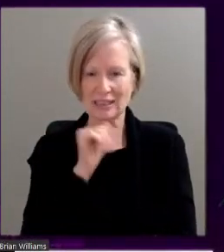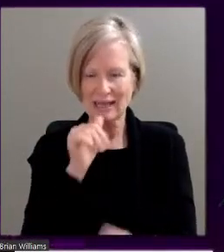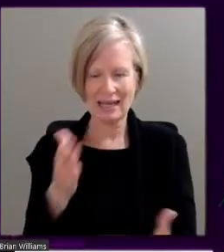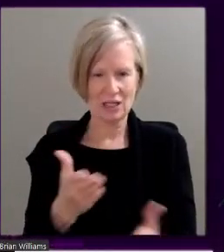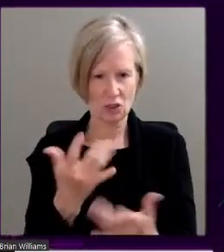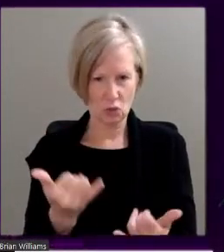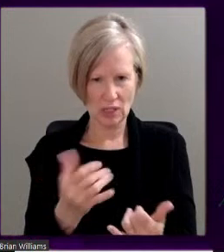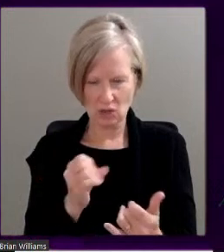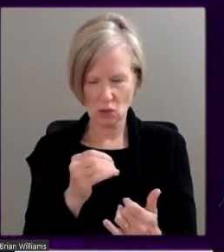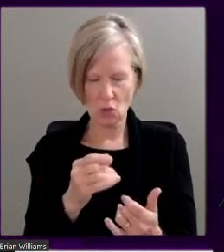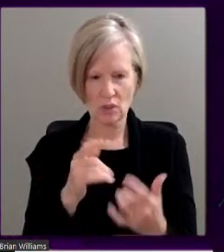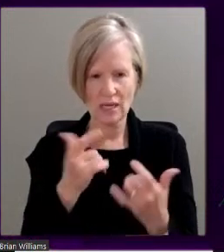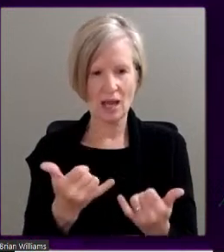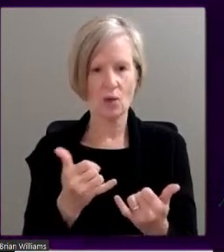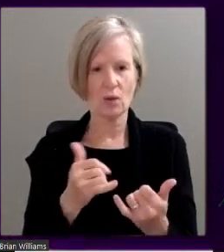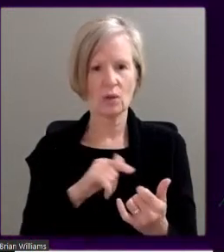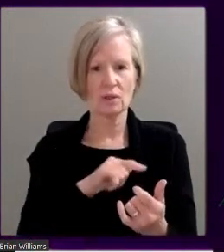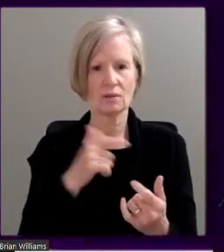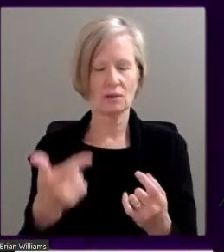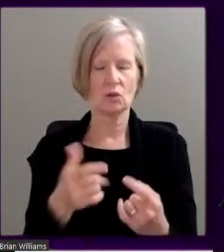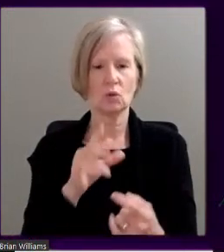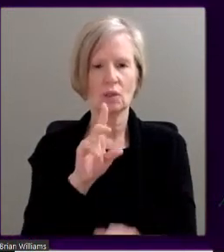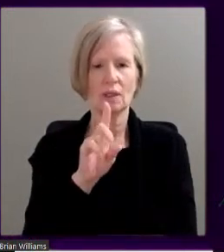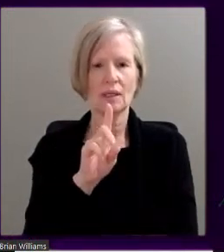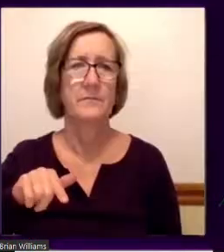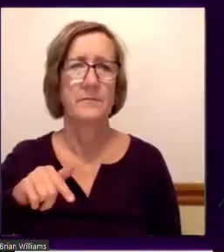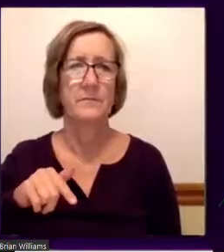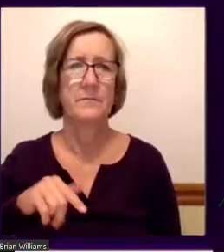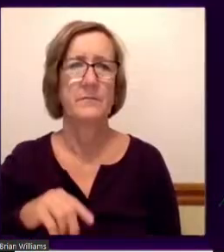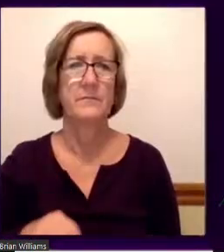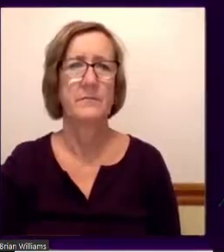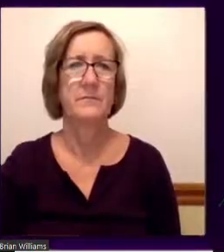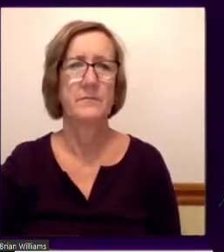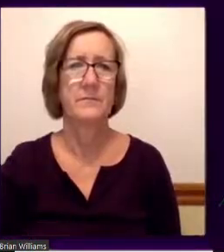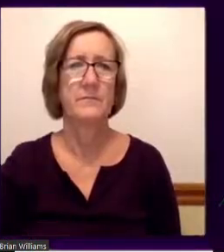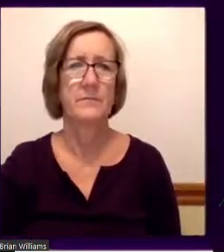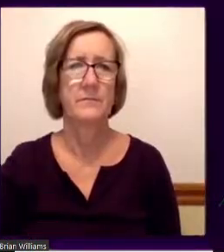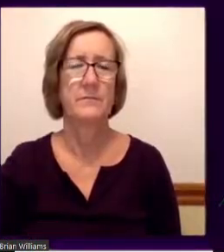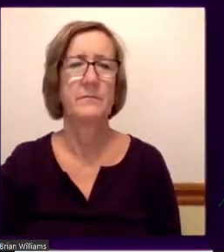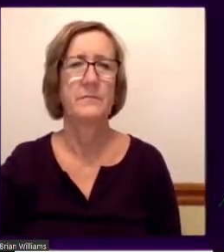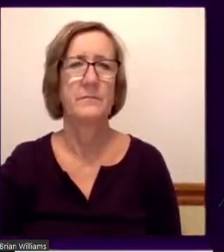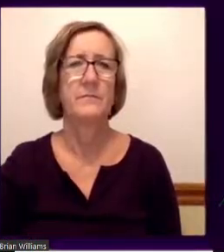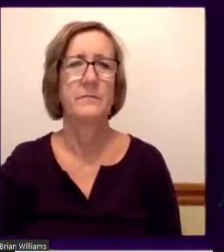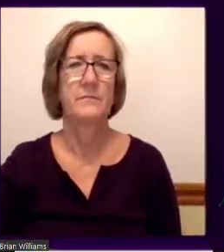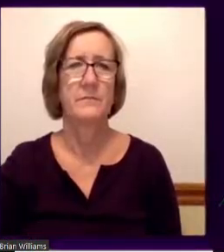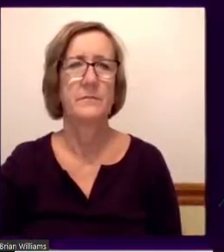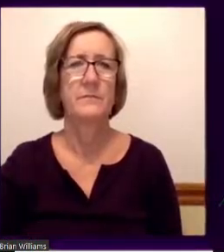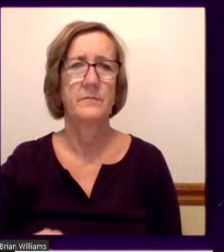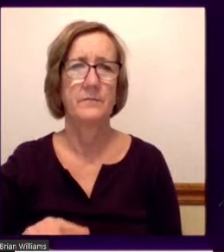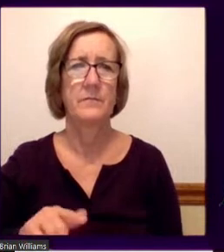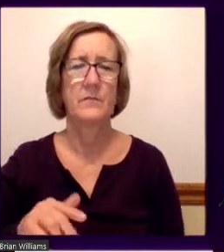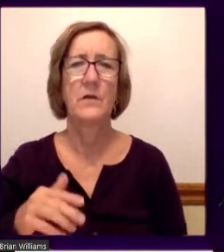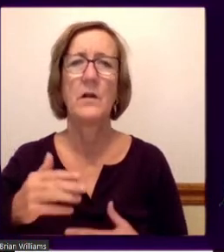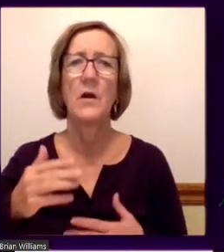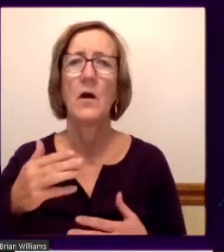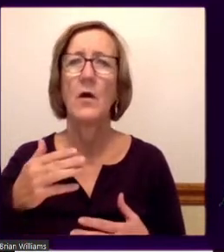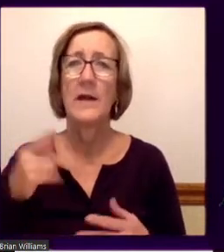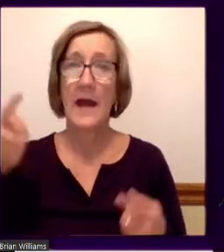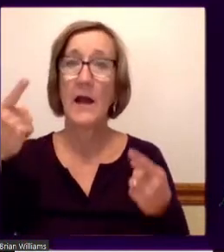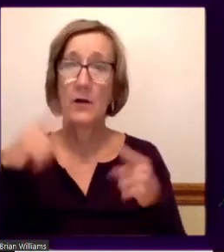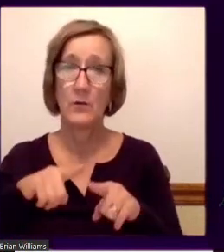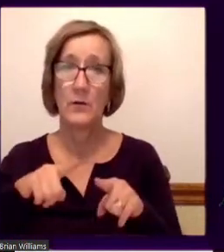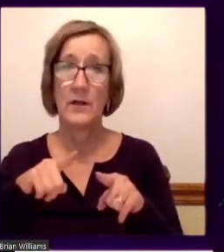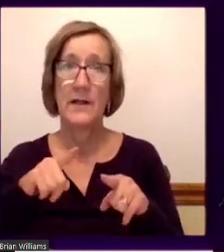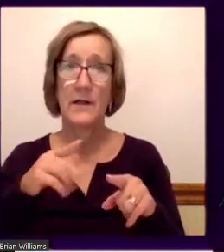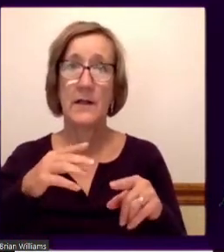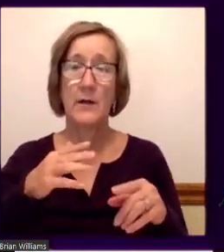the question will now go on to Mr. John Daly on your efforts to earn voter support. I agree with my